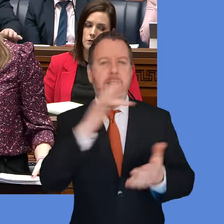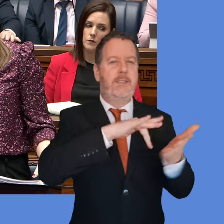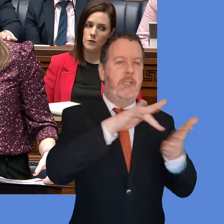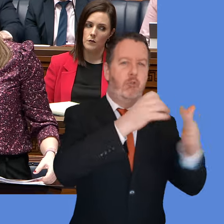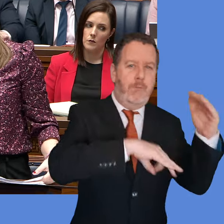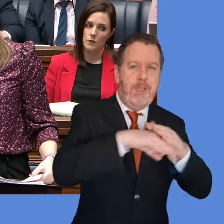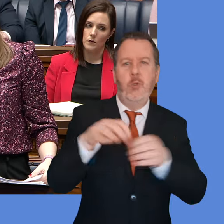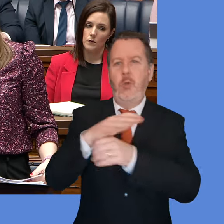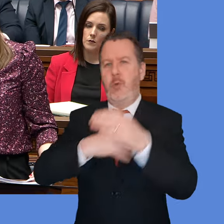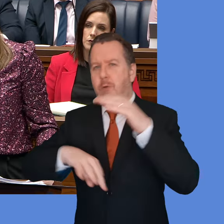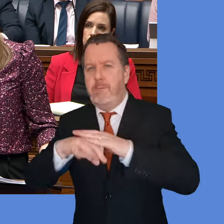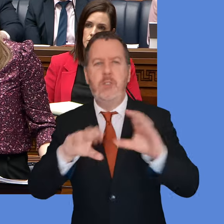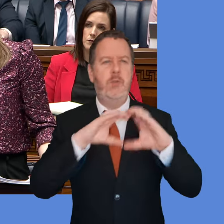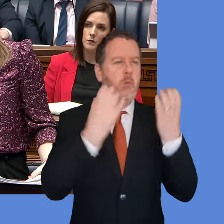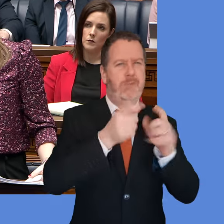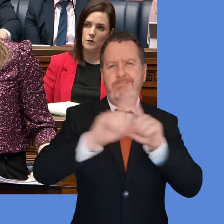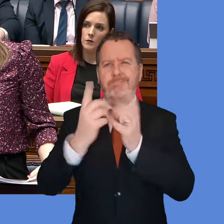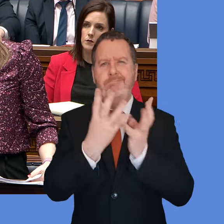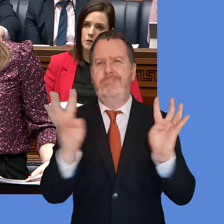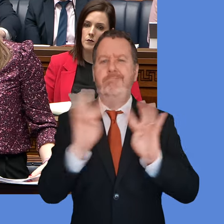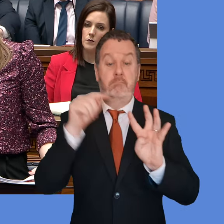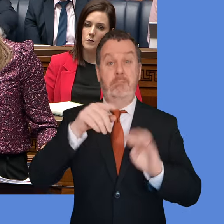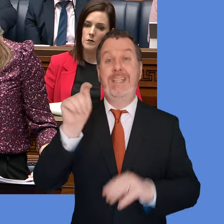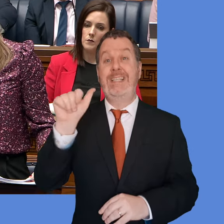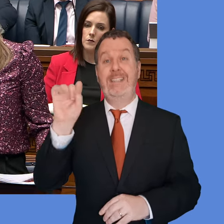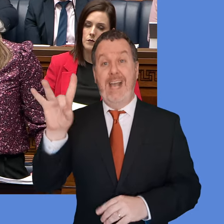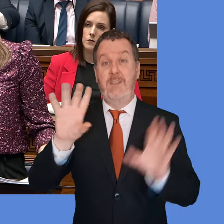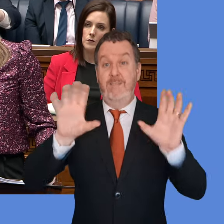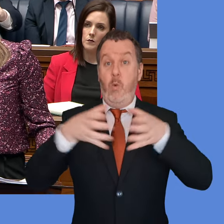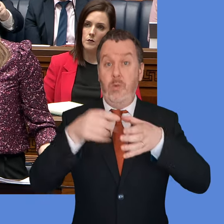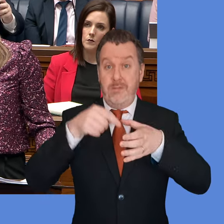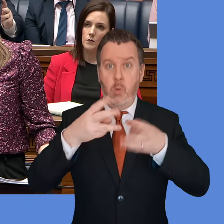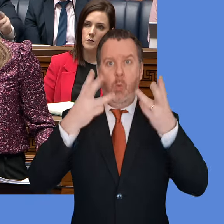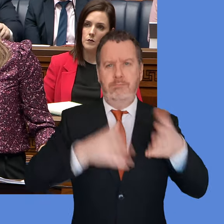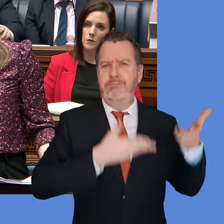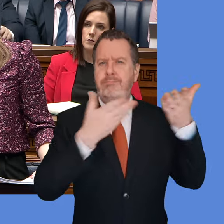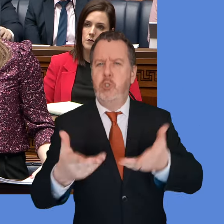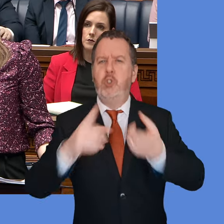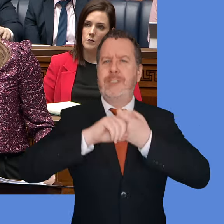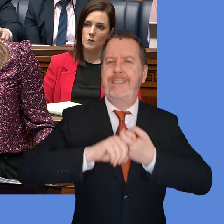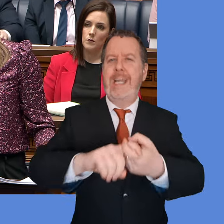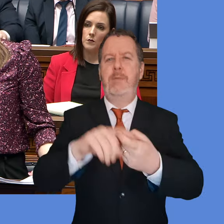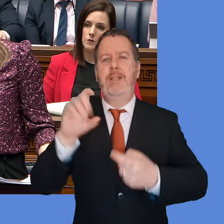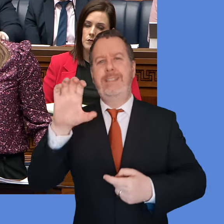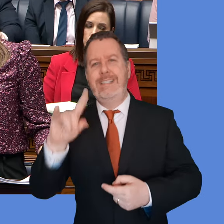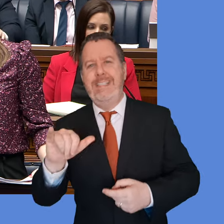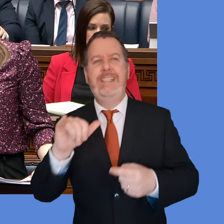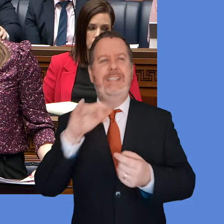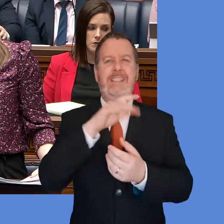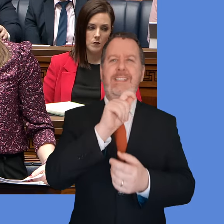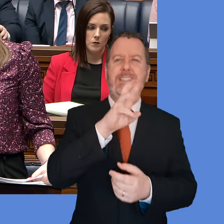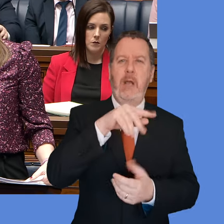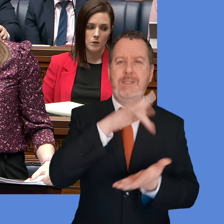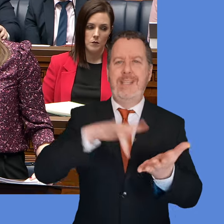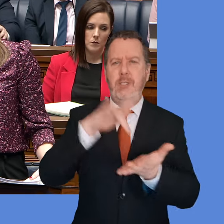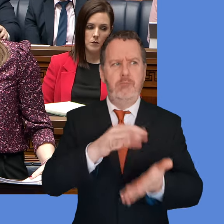government, and the community and voluntary sectors. The Task Force's aim was to deliver the vision of sustainable city, town and village centres, which are thriving places for